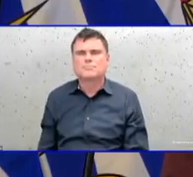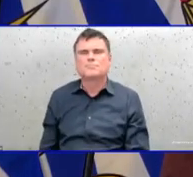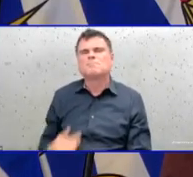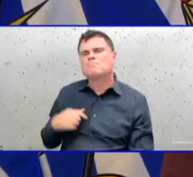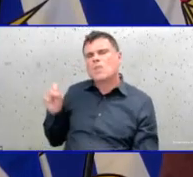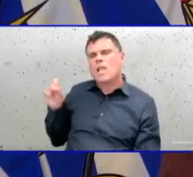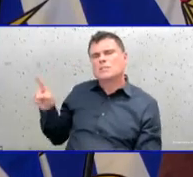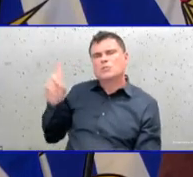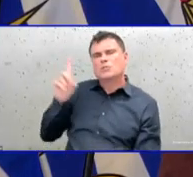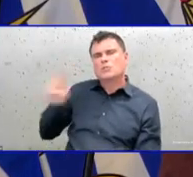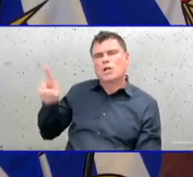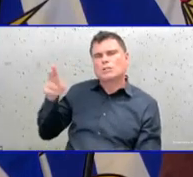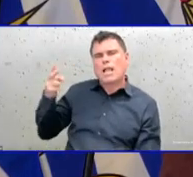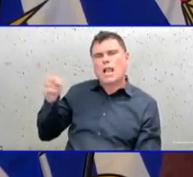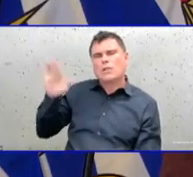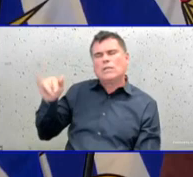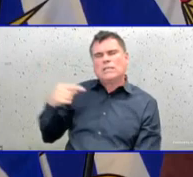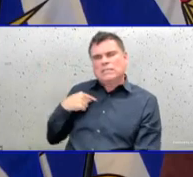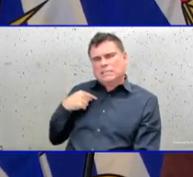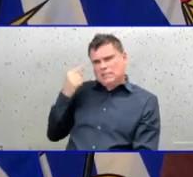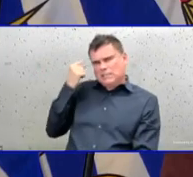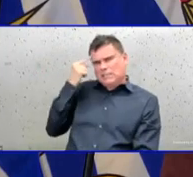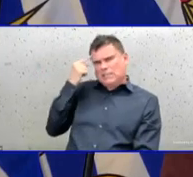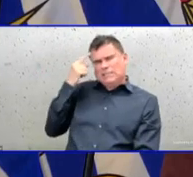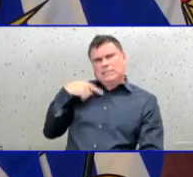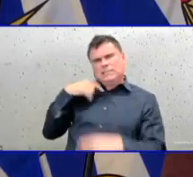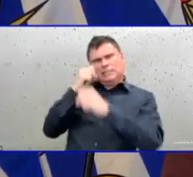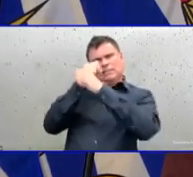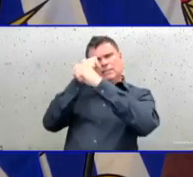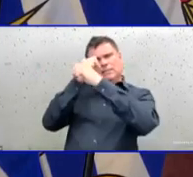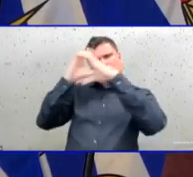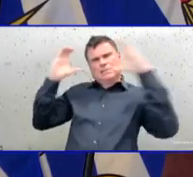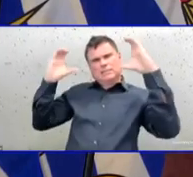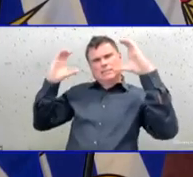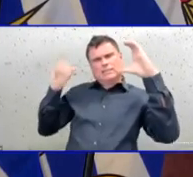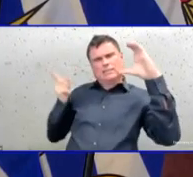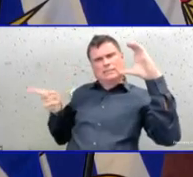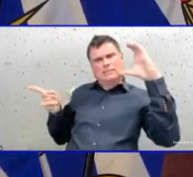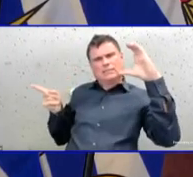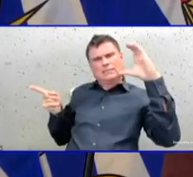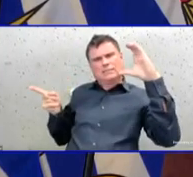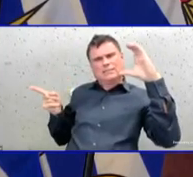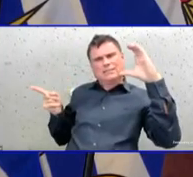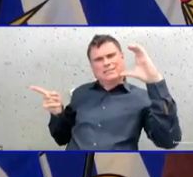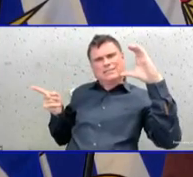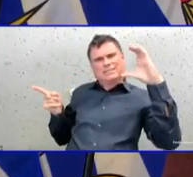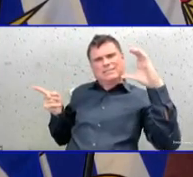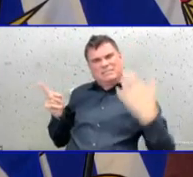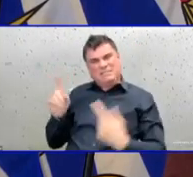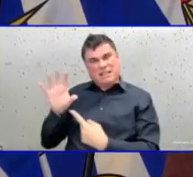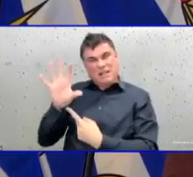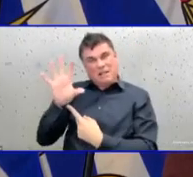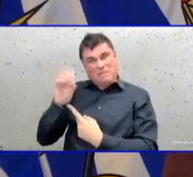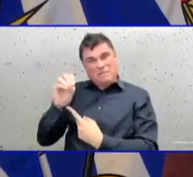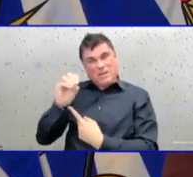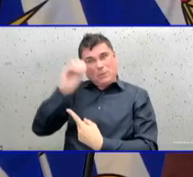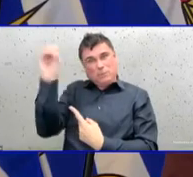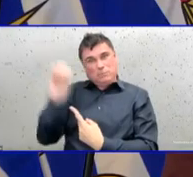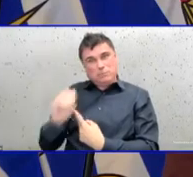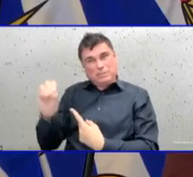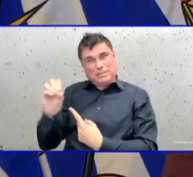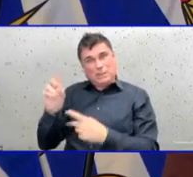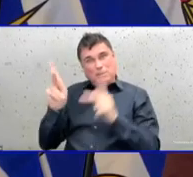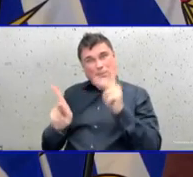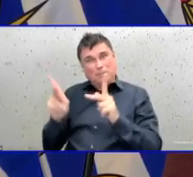this almost 50% of those who have died in the last month were vaccinated